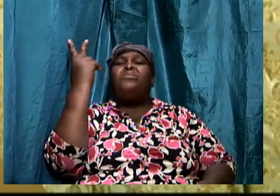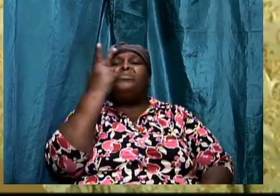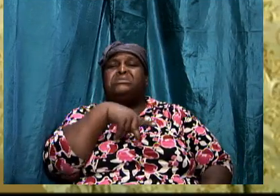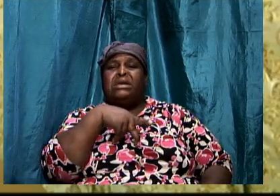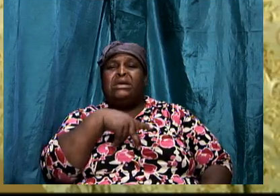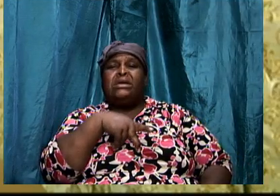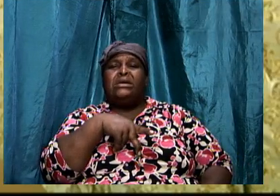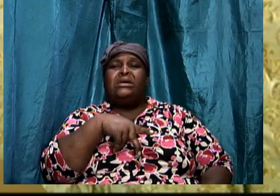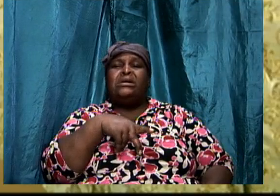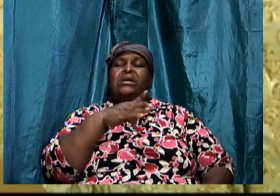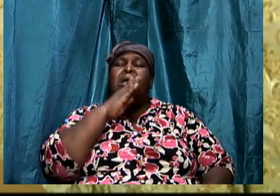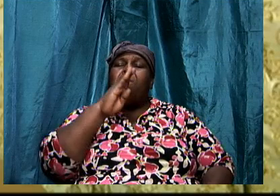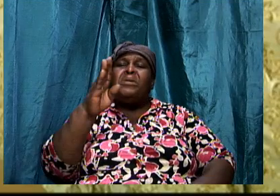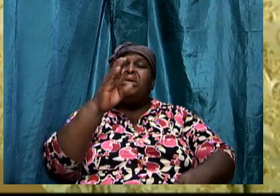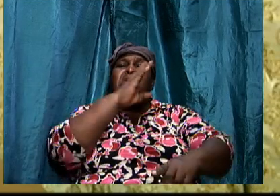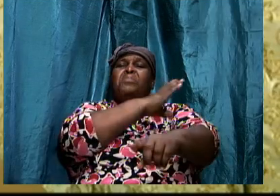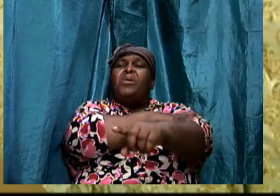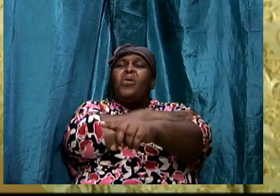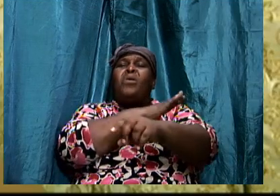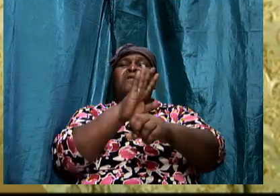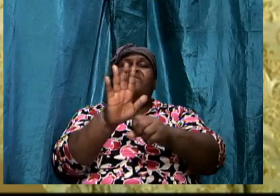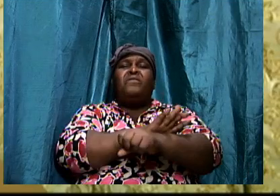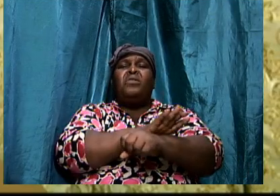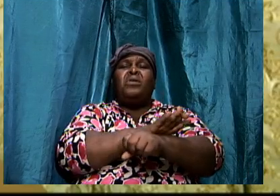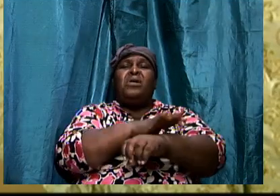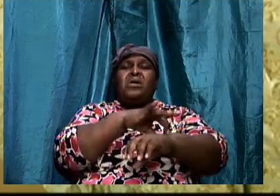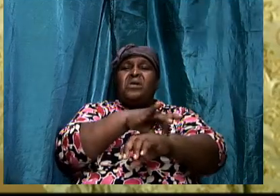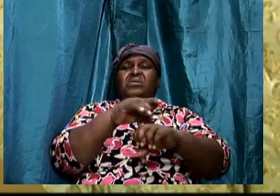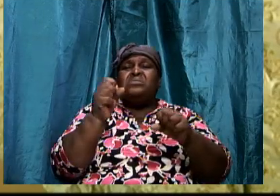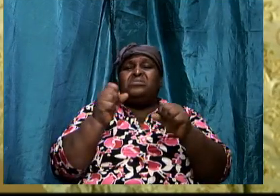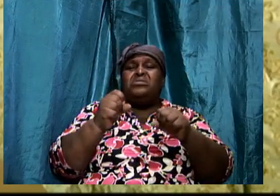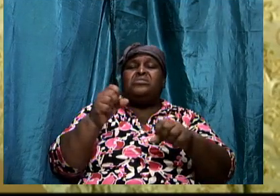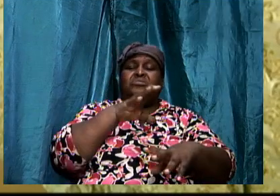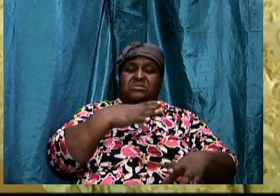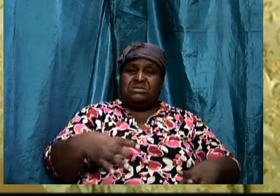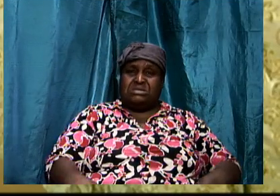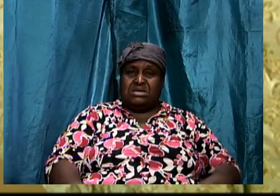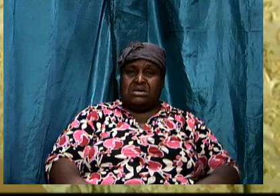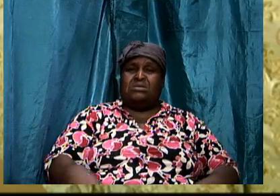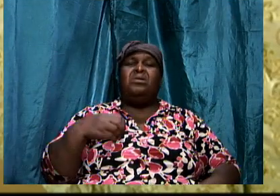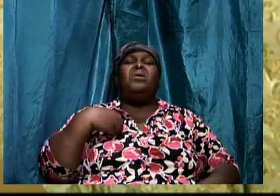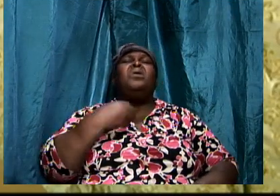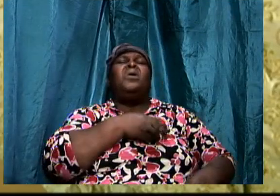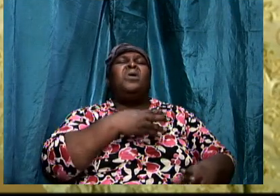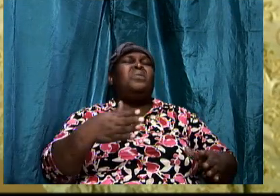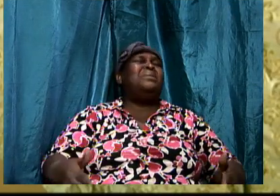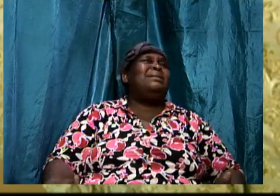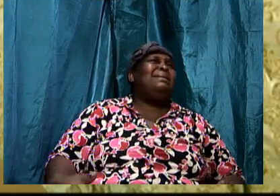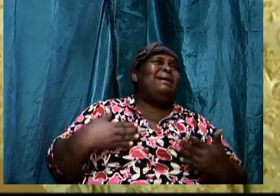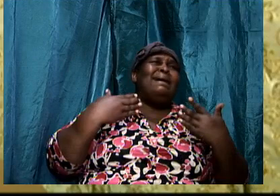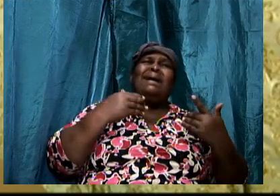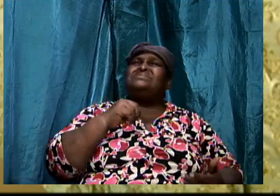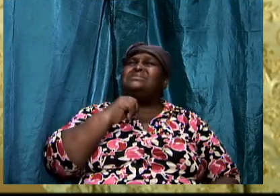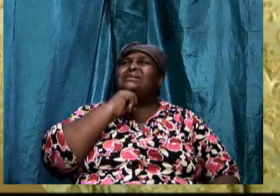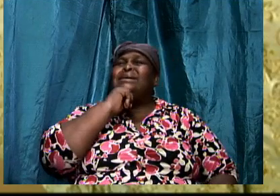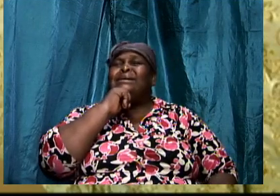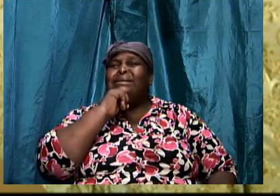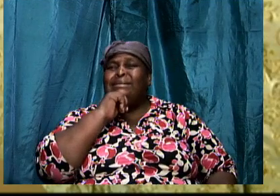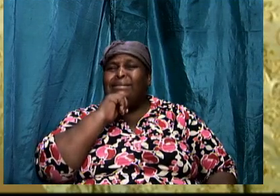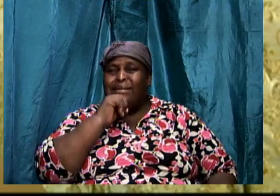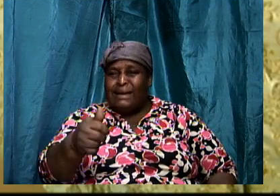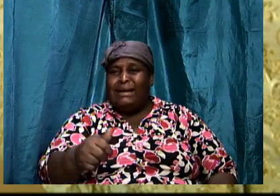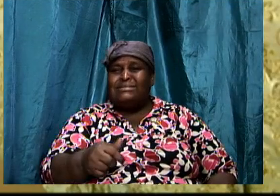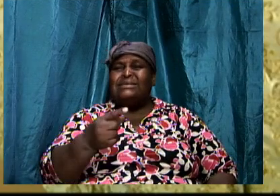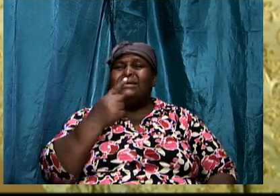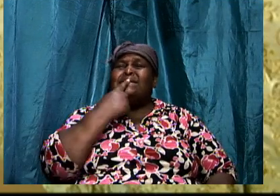be a powerful, earth-shaking Christian. And our lives are not steeped